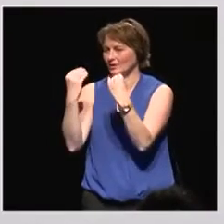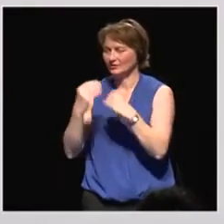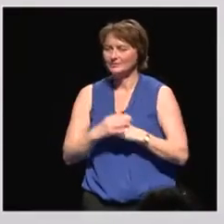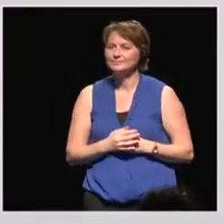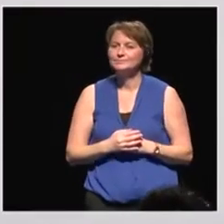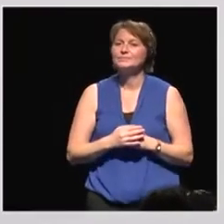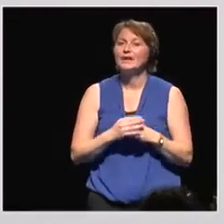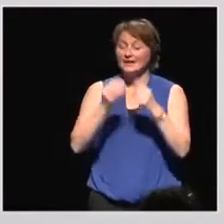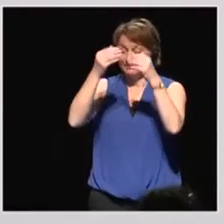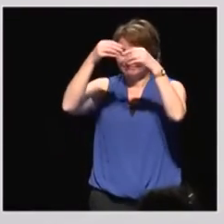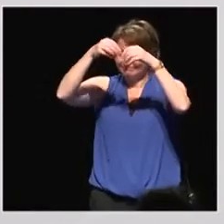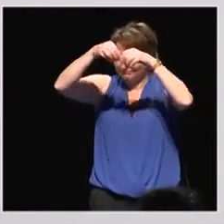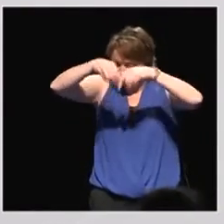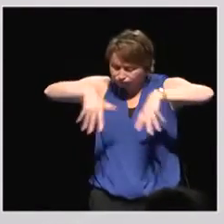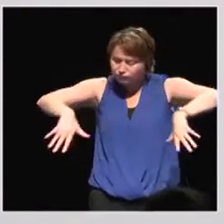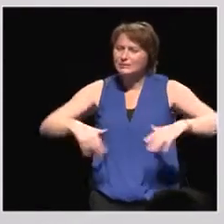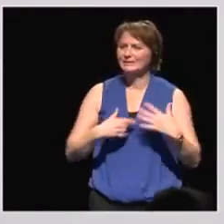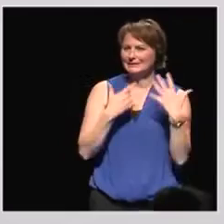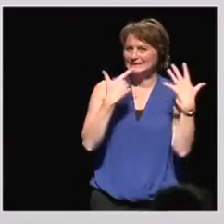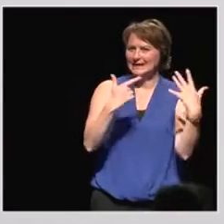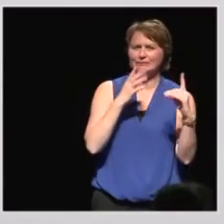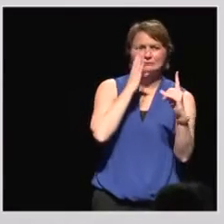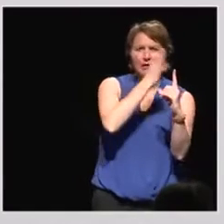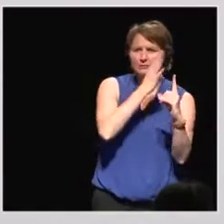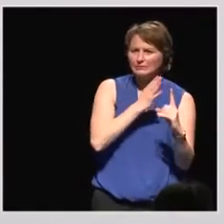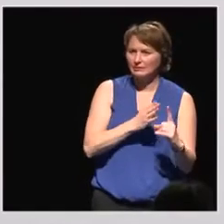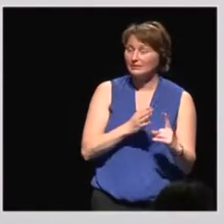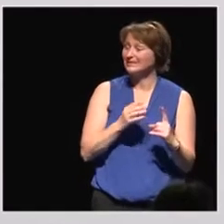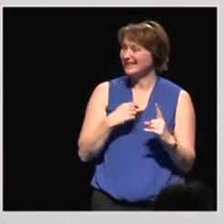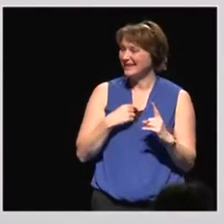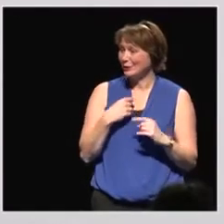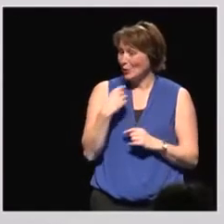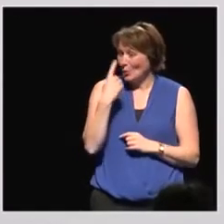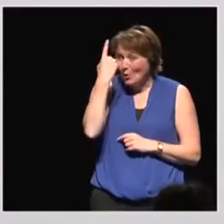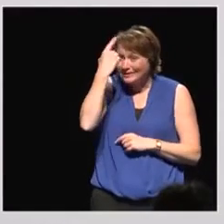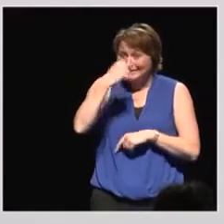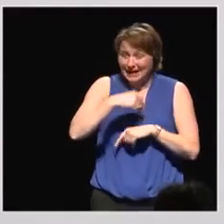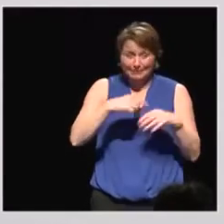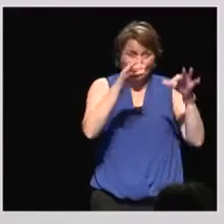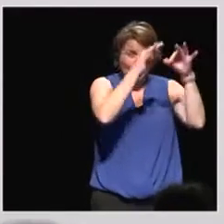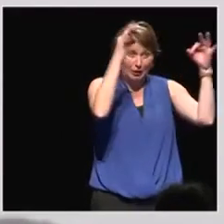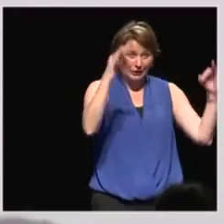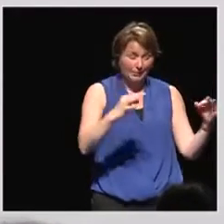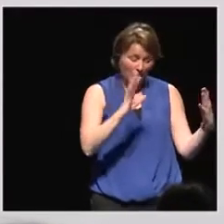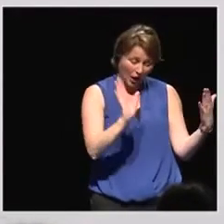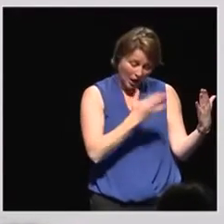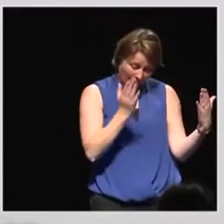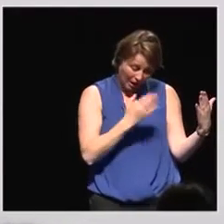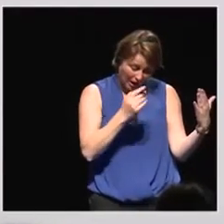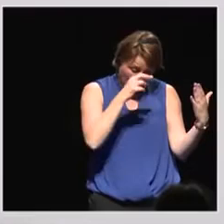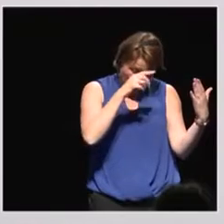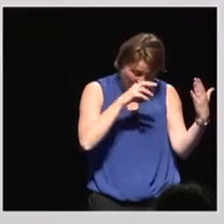are seven targets, and exactly this is the only place in the whole document where you're talking about citizenship.